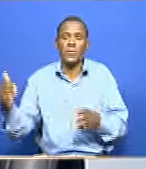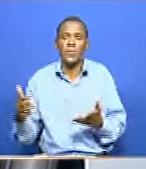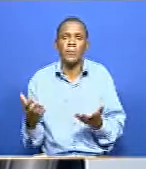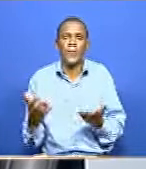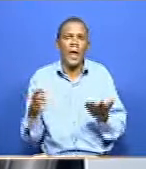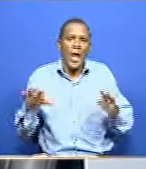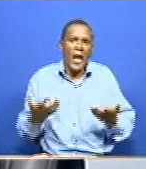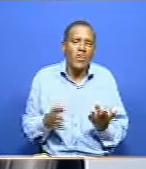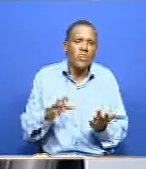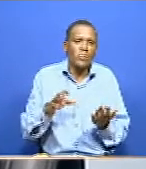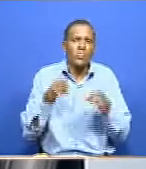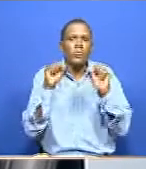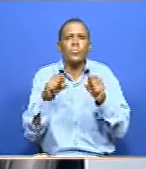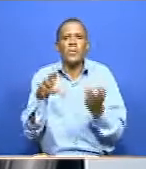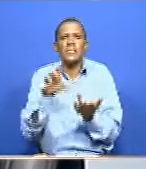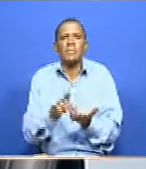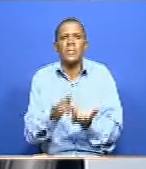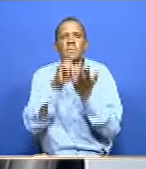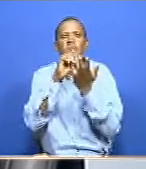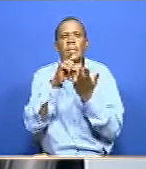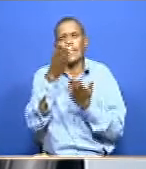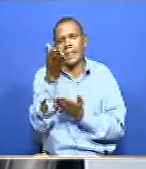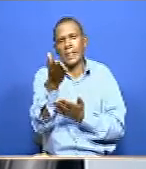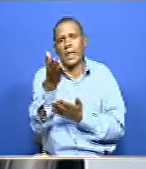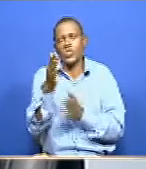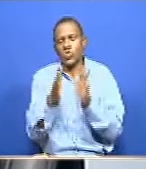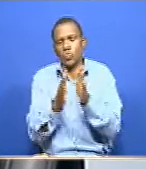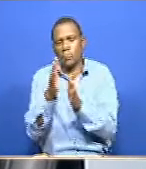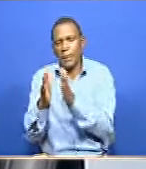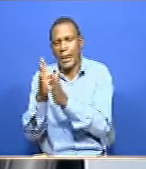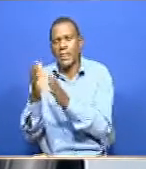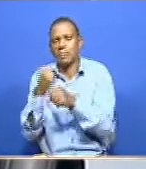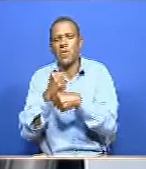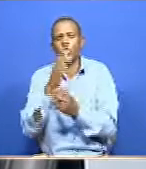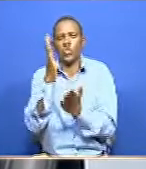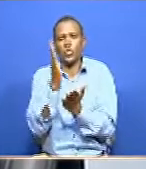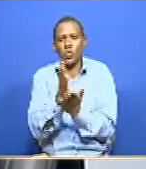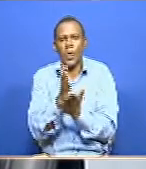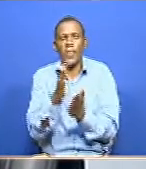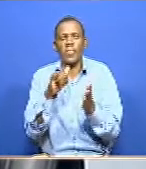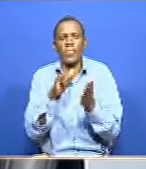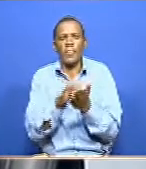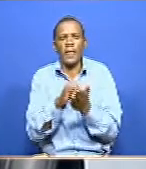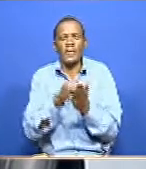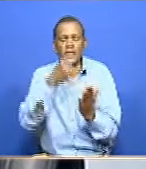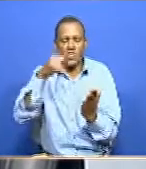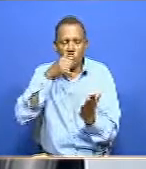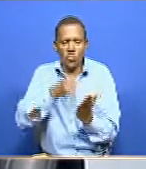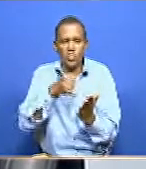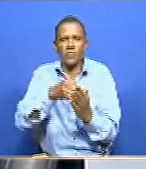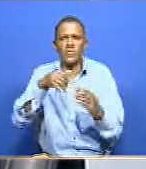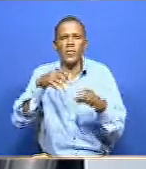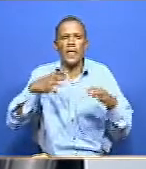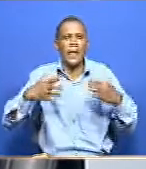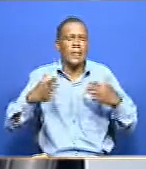specific department of gender in their planning ensure that they're inclusive to deaf person and